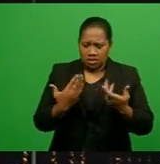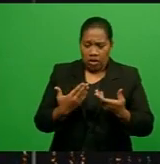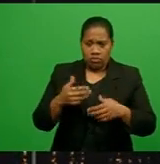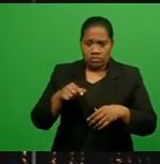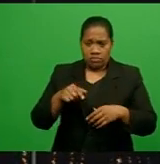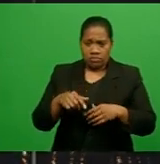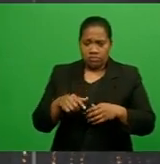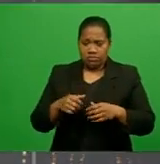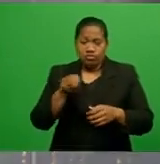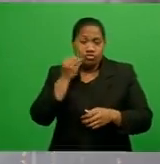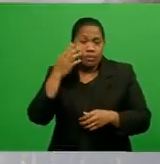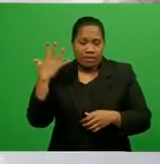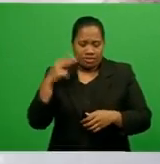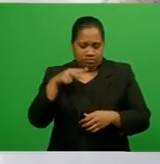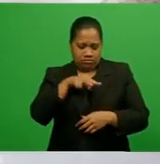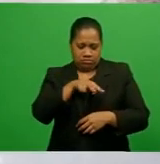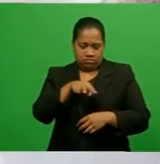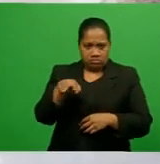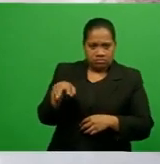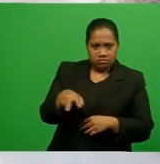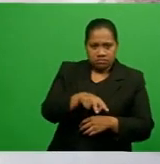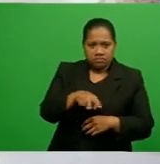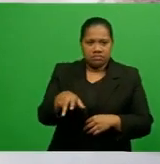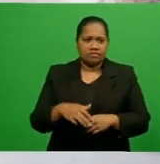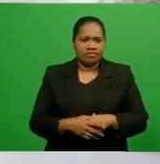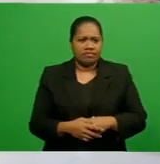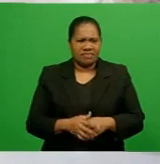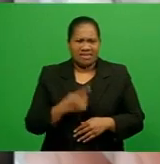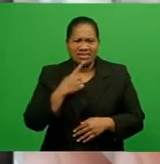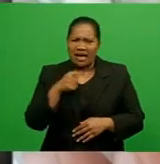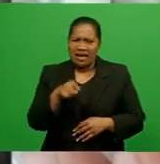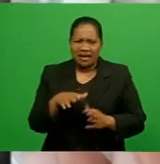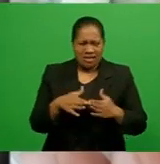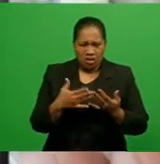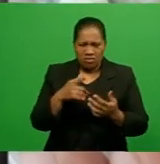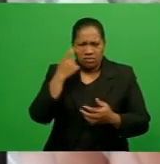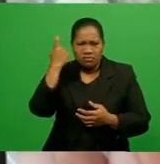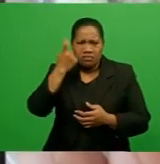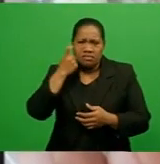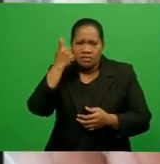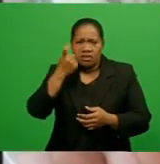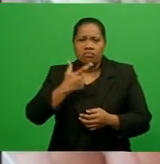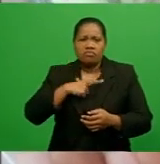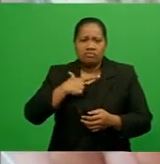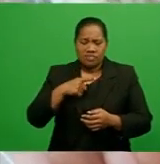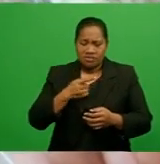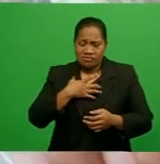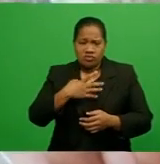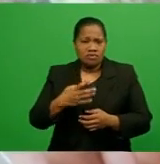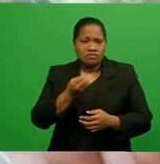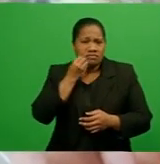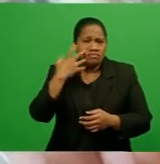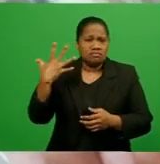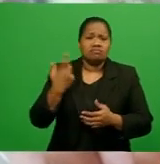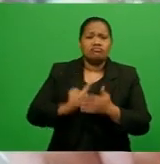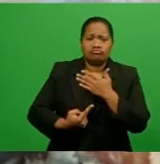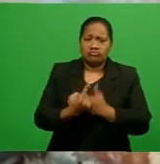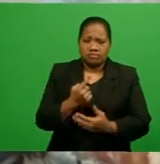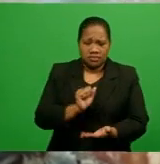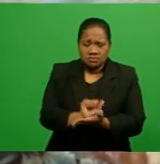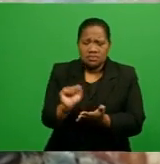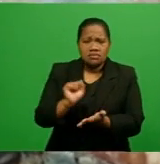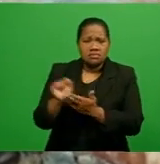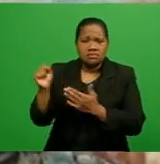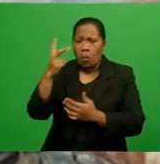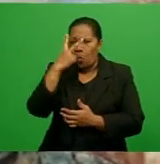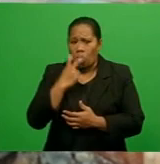surveillance. Chief Executive Seema Shandell says it is quite concerning that a majority of the supermarkets have been caught selling meat of poor